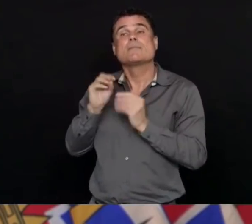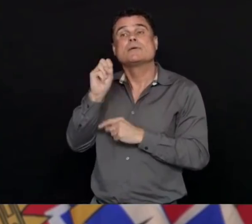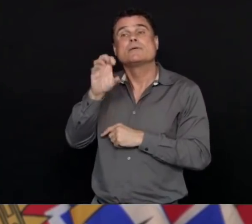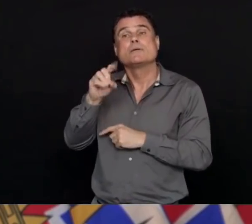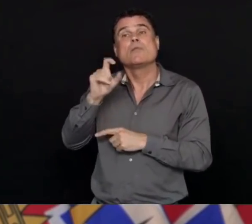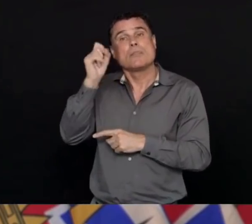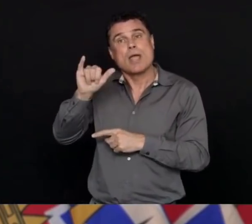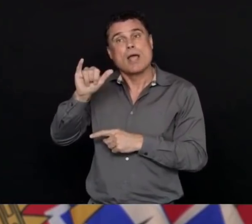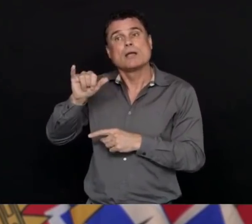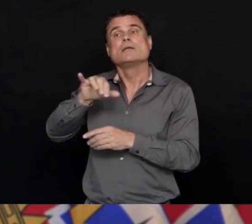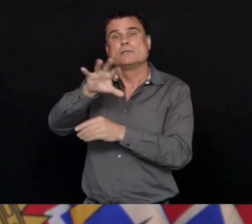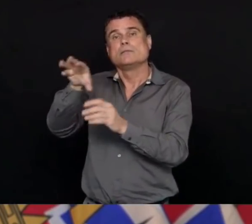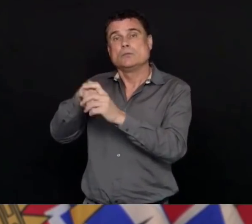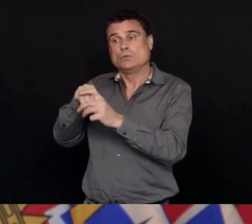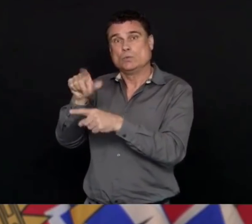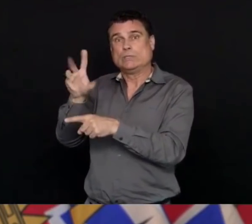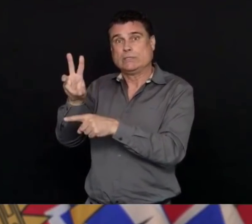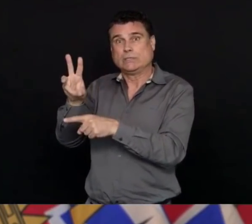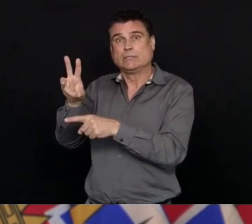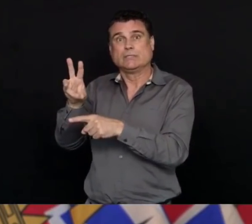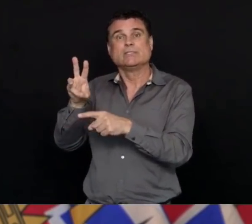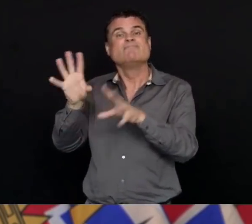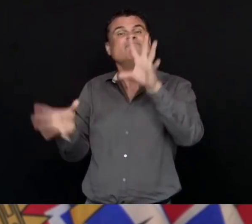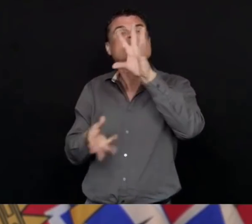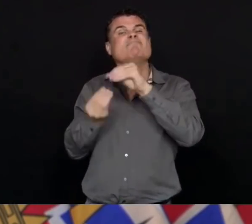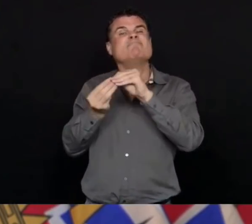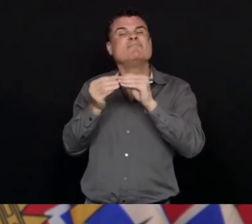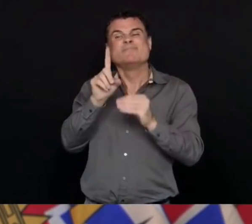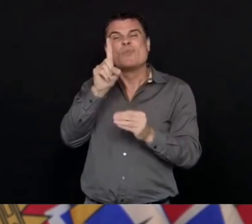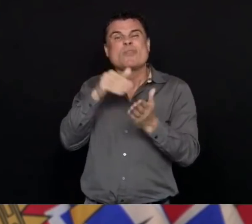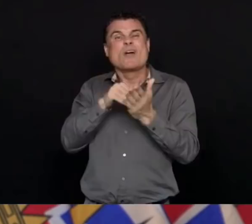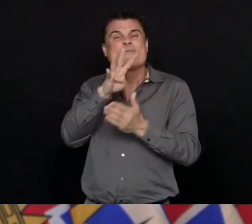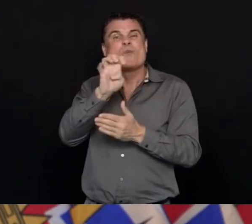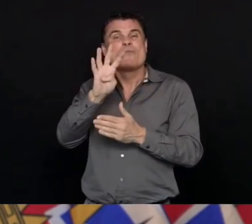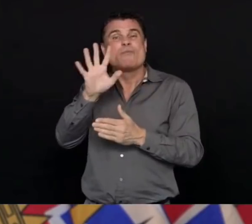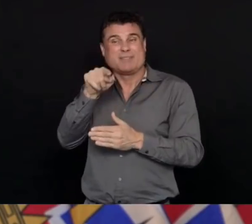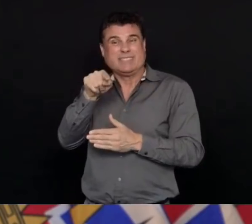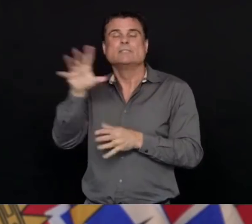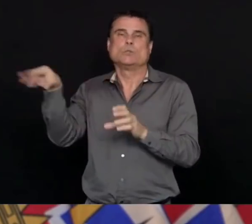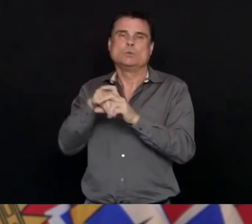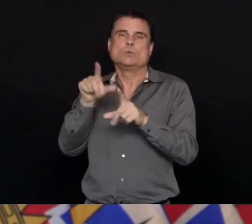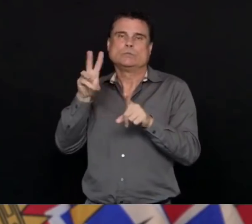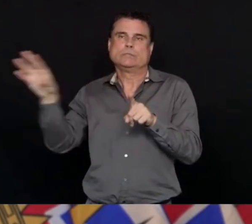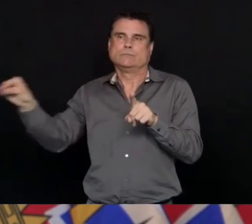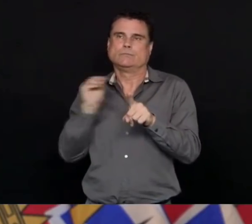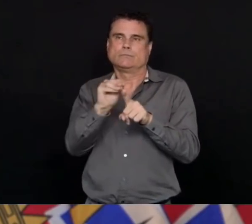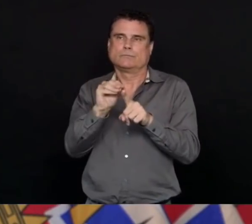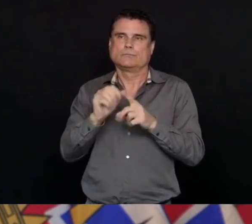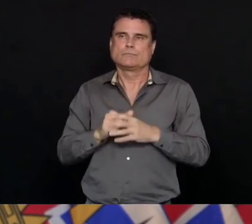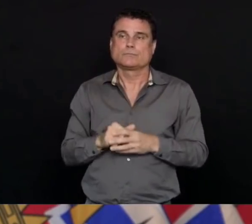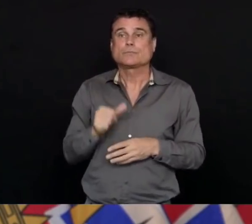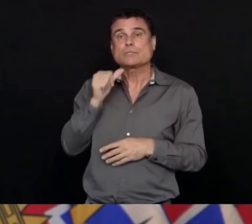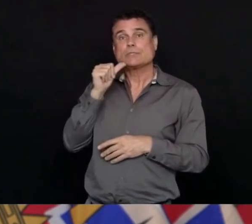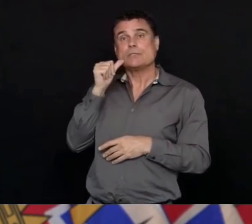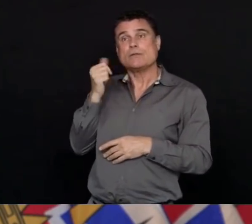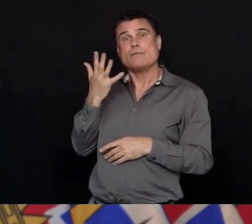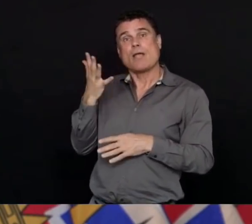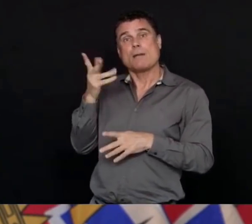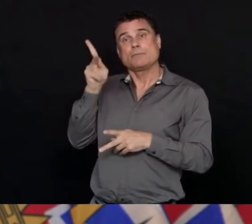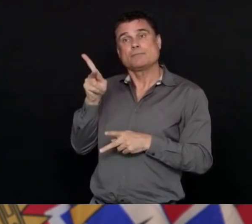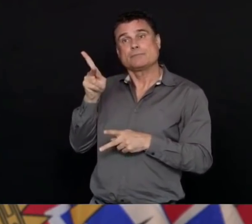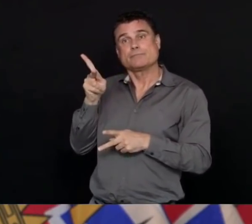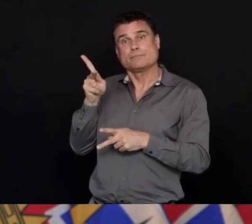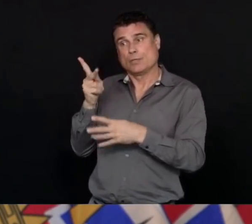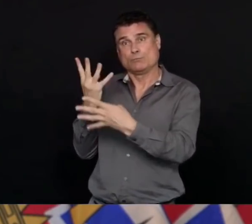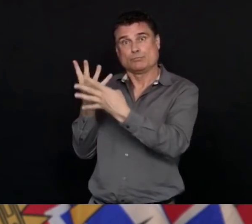from the Mission facility hospitalized in BC. We continue to work very closely, particularly Fraser